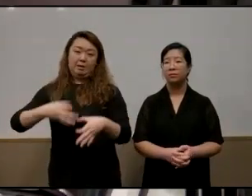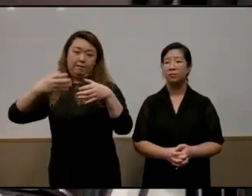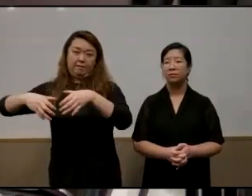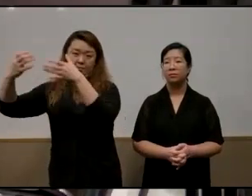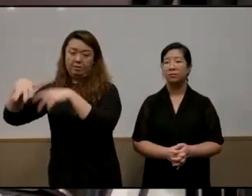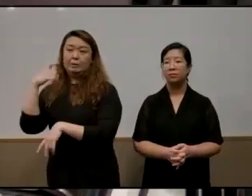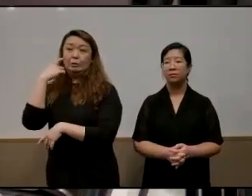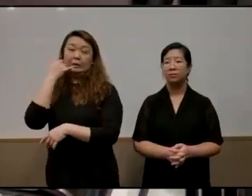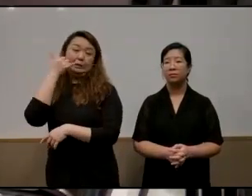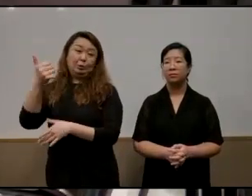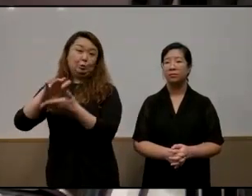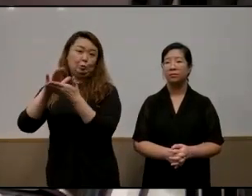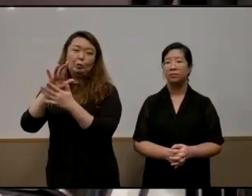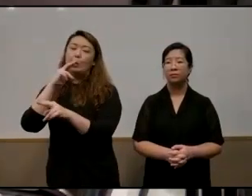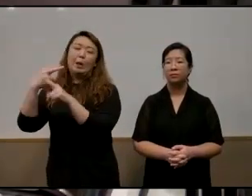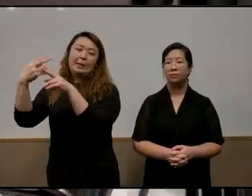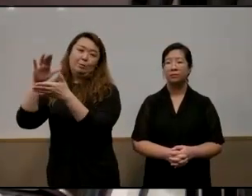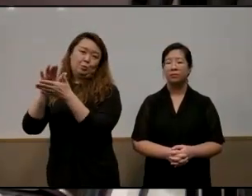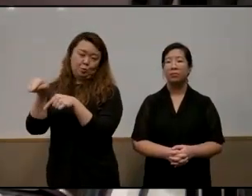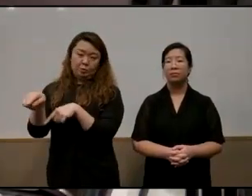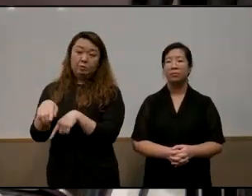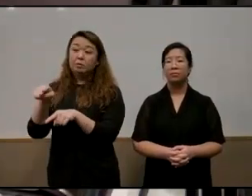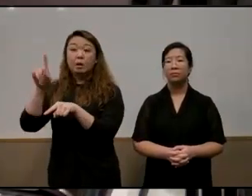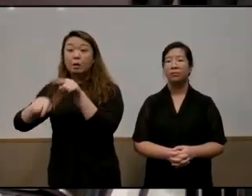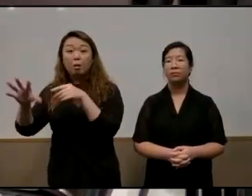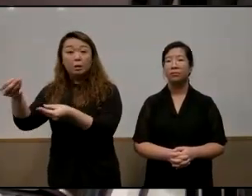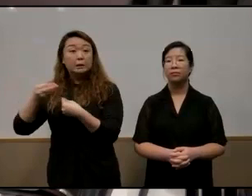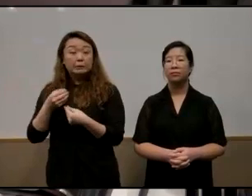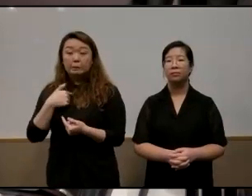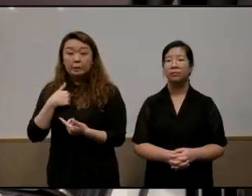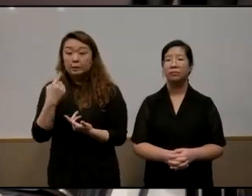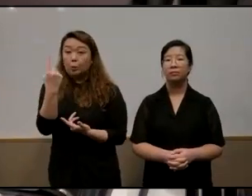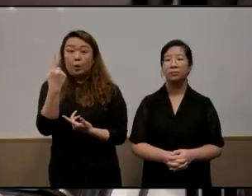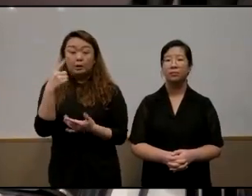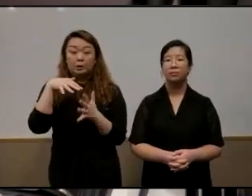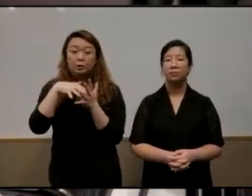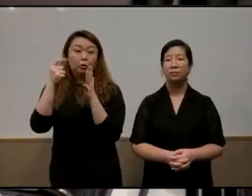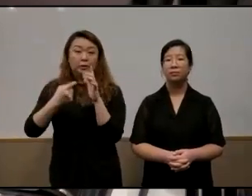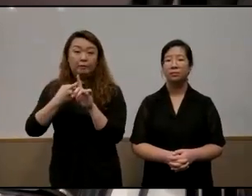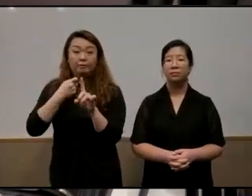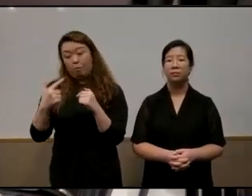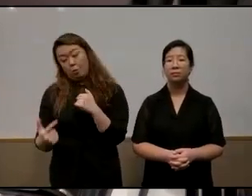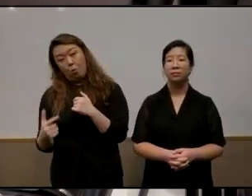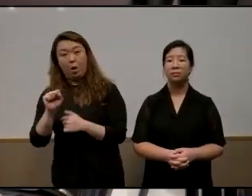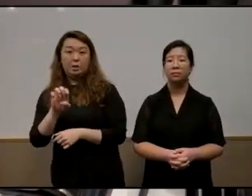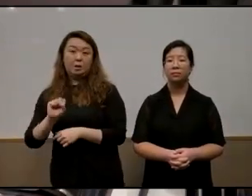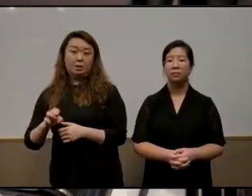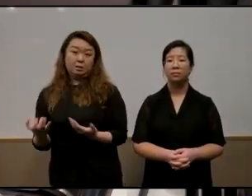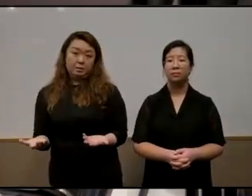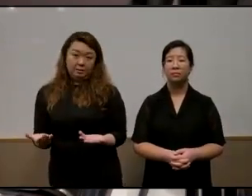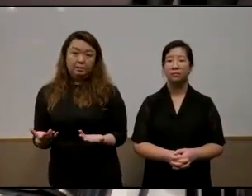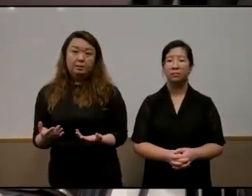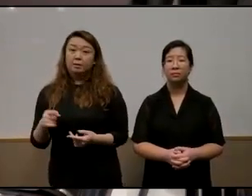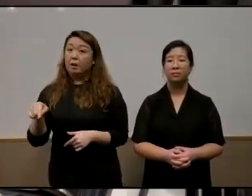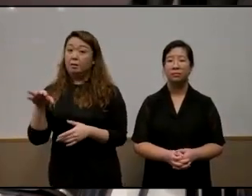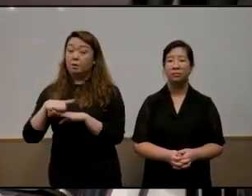school uh one name the school they couldn't find me a single student who's from a lower income and who's